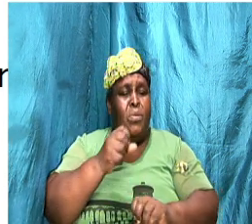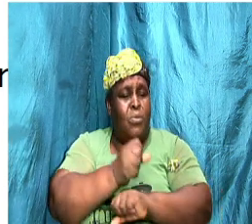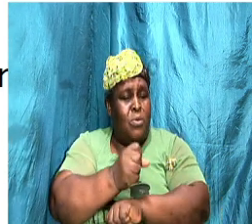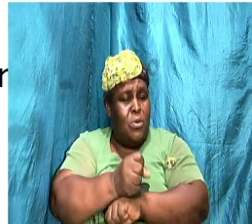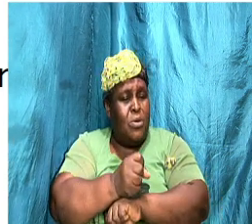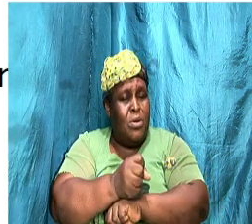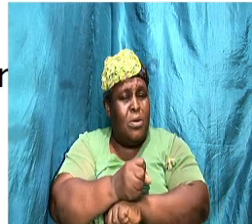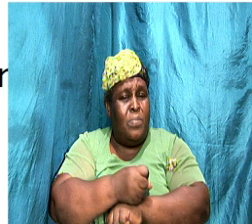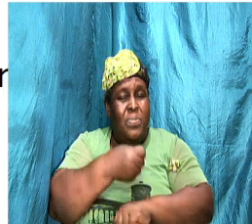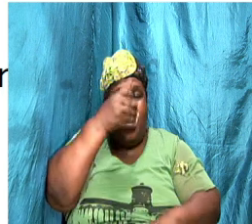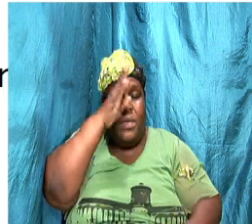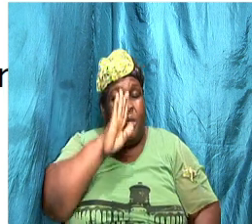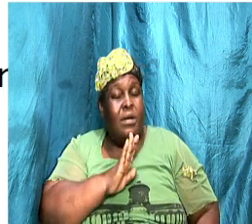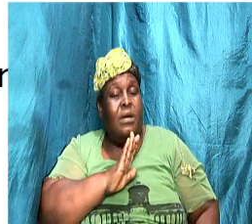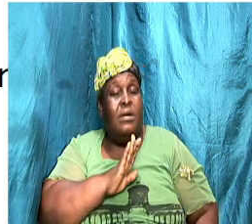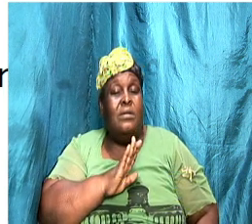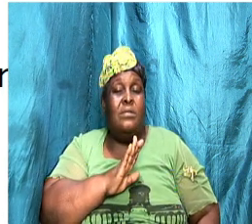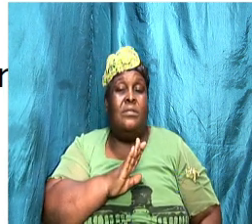God